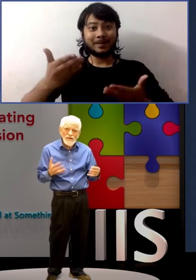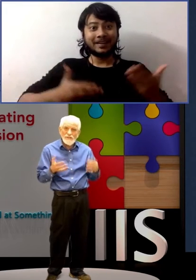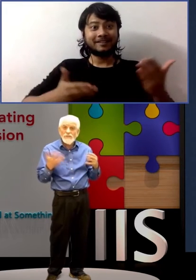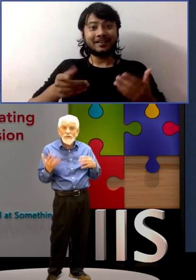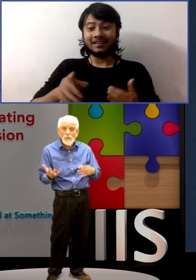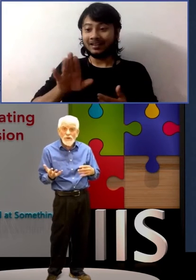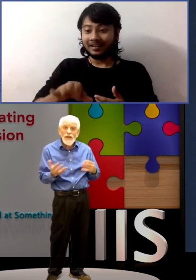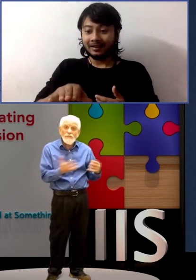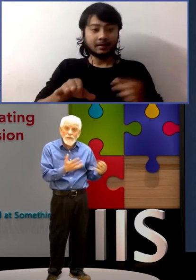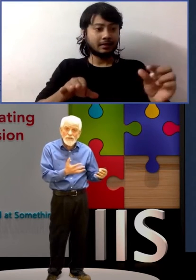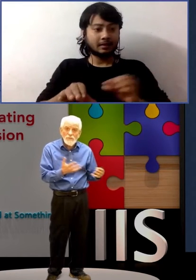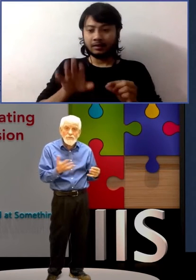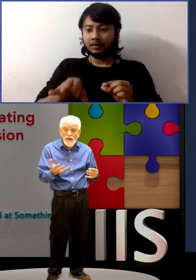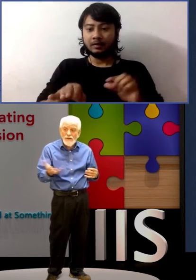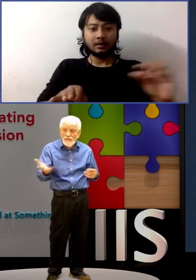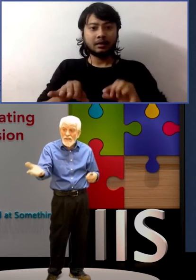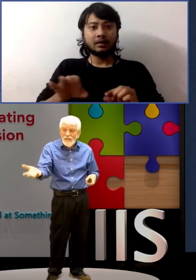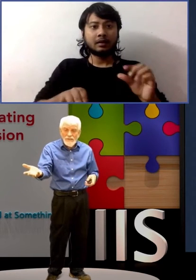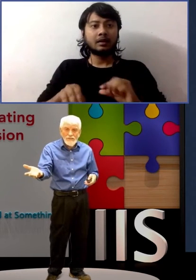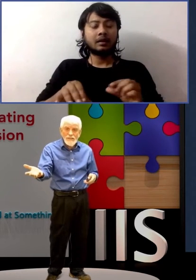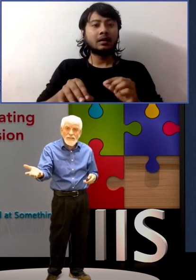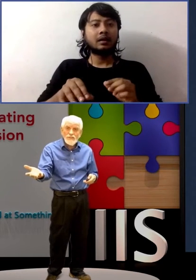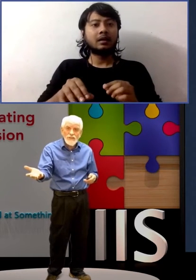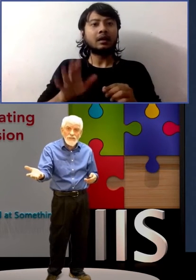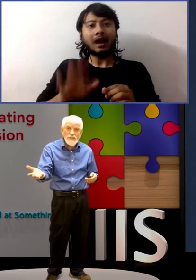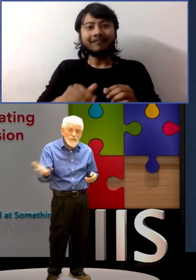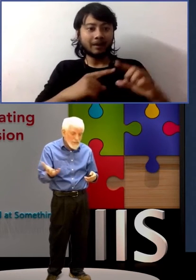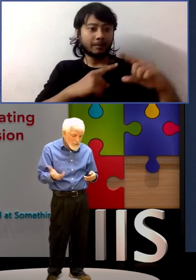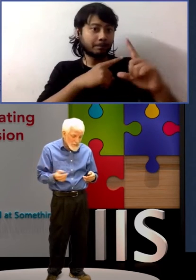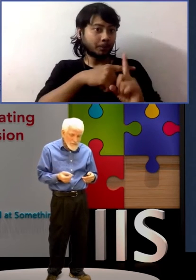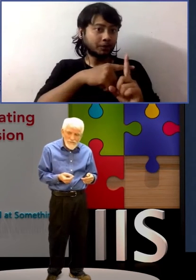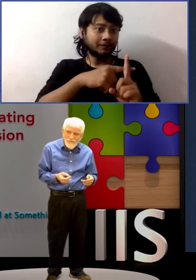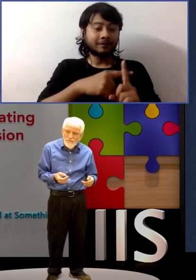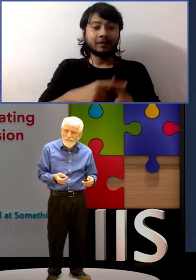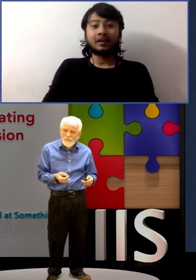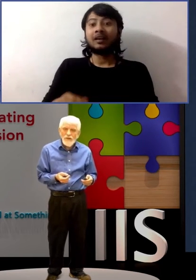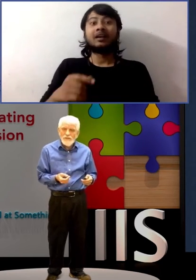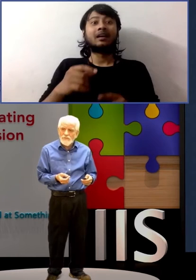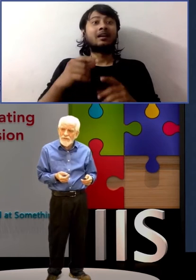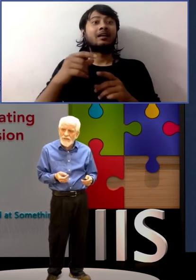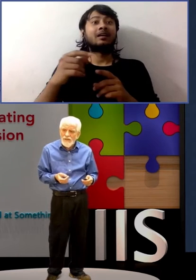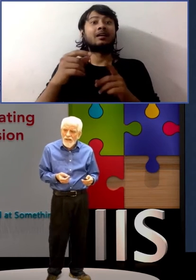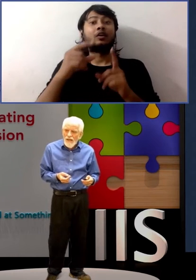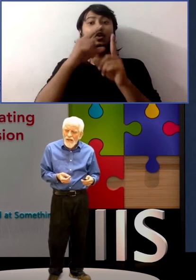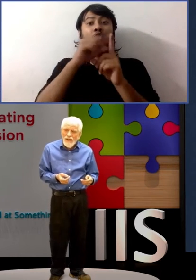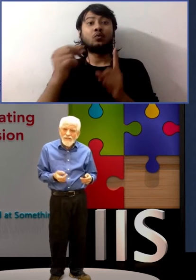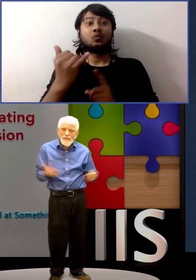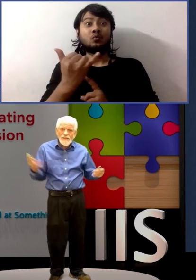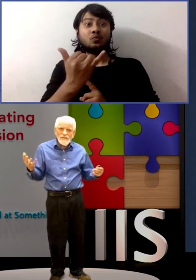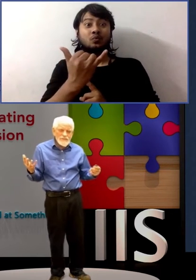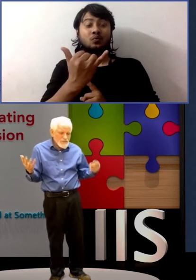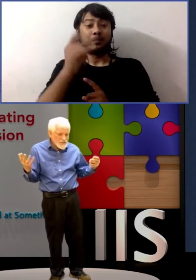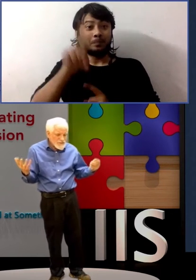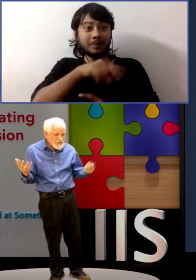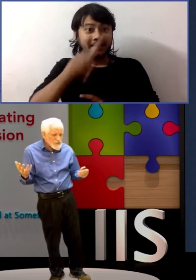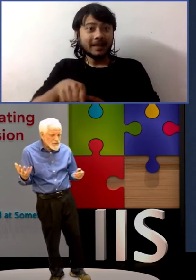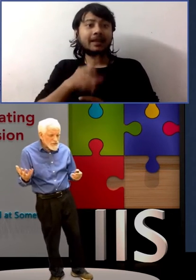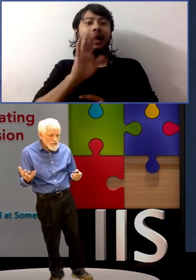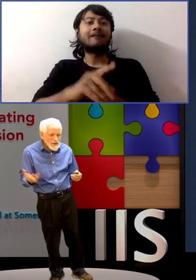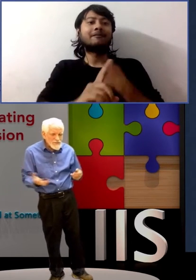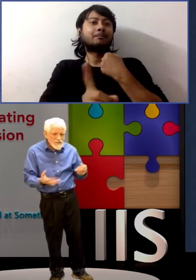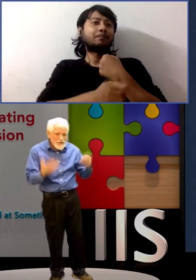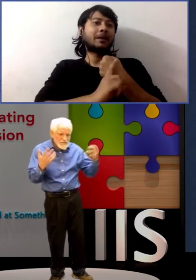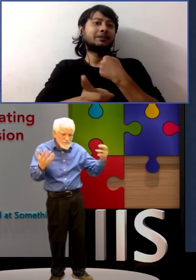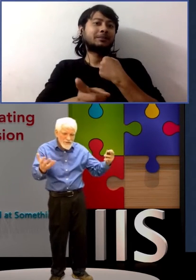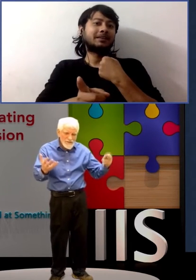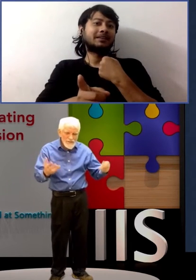this model. To reward and punishment model, there's an electric grid there he used for punishment. And there's a joke